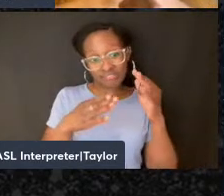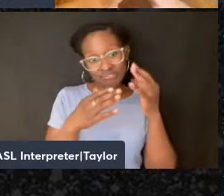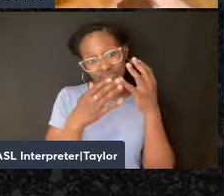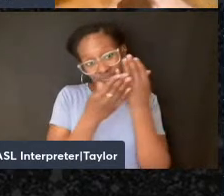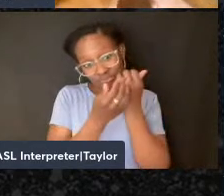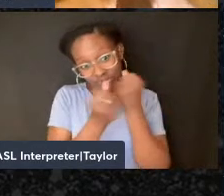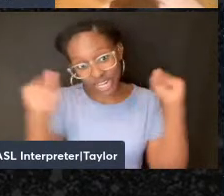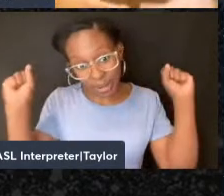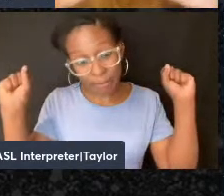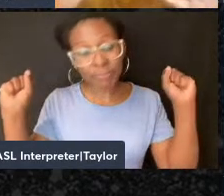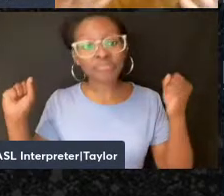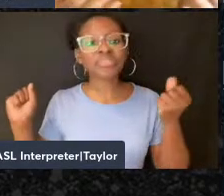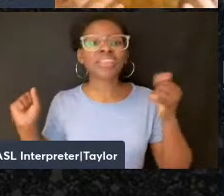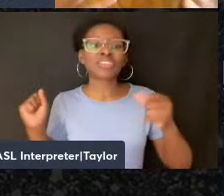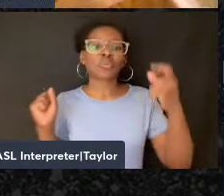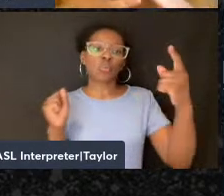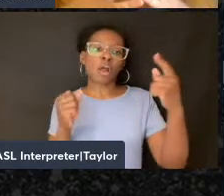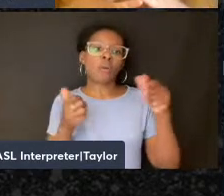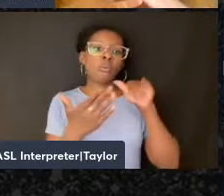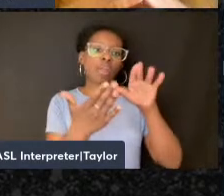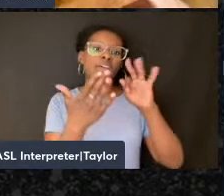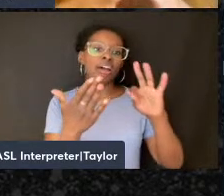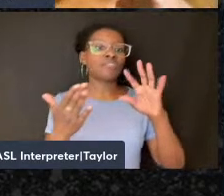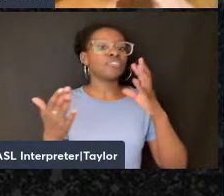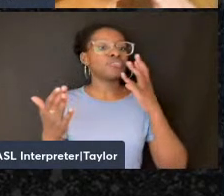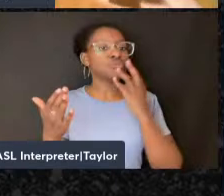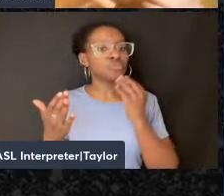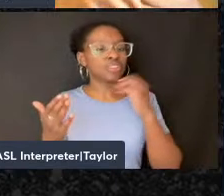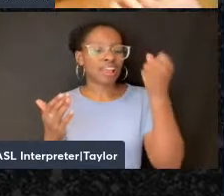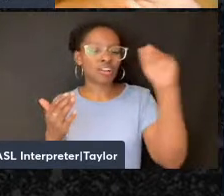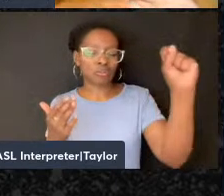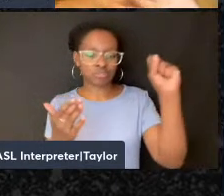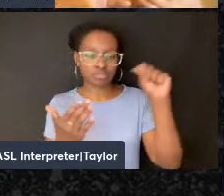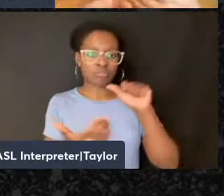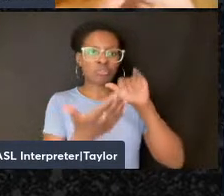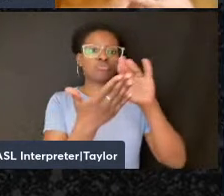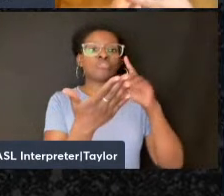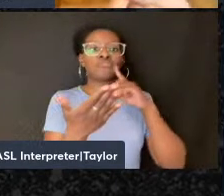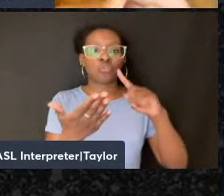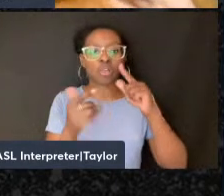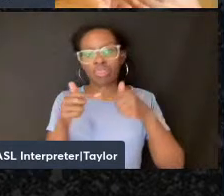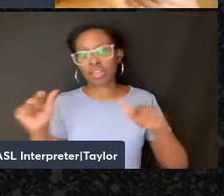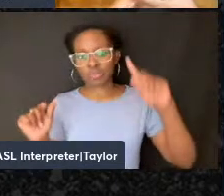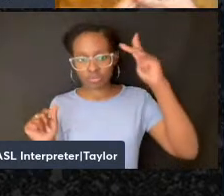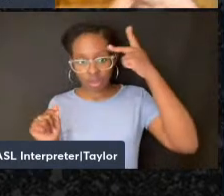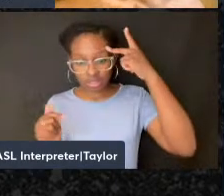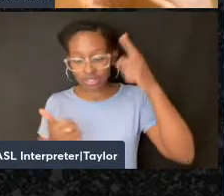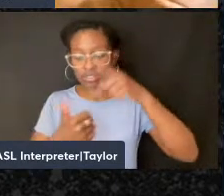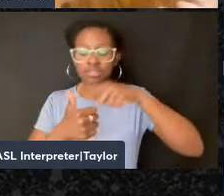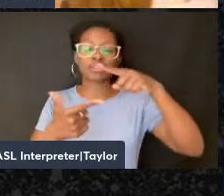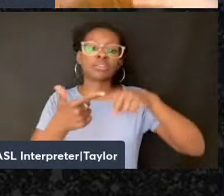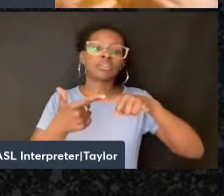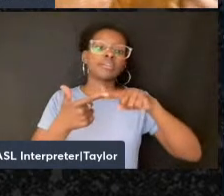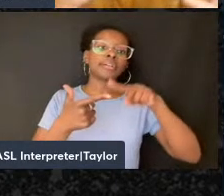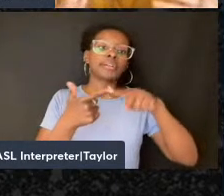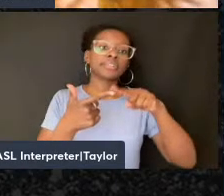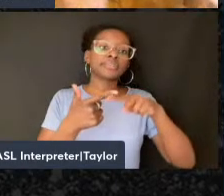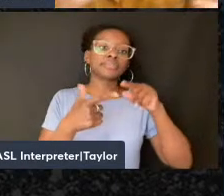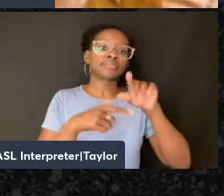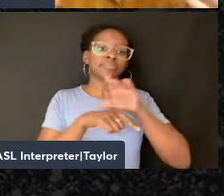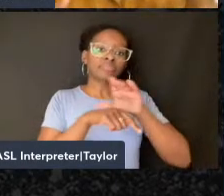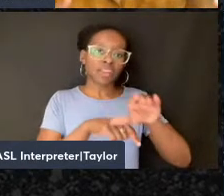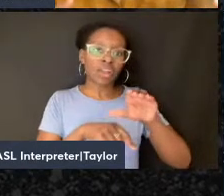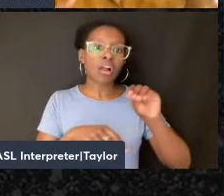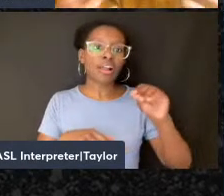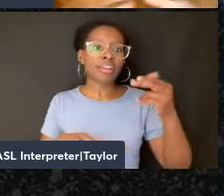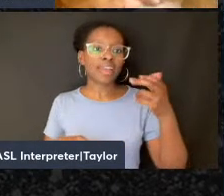aspect of Jewish anarchist approaches to to language politics. The second is this emphasis on heterogeneity